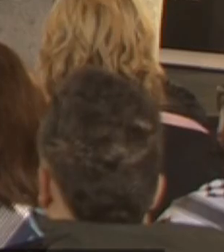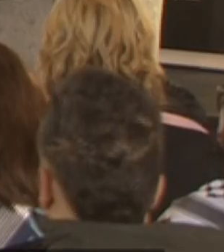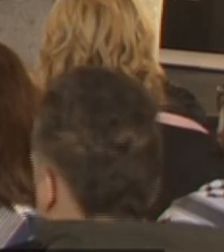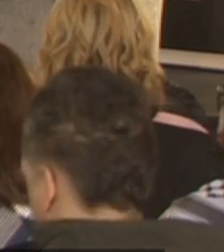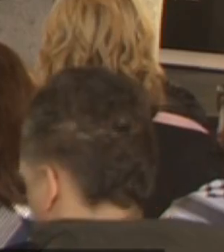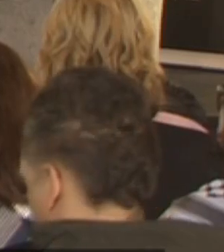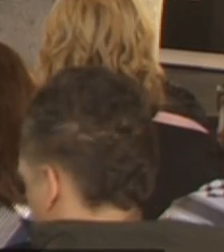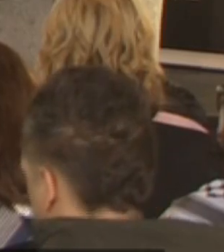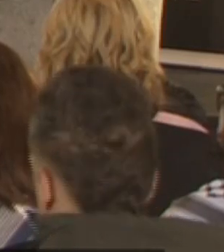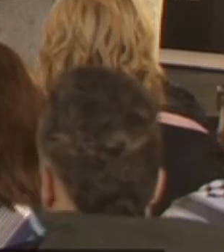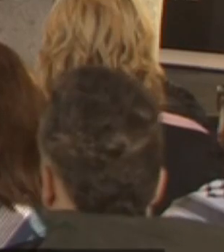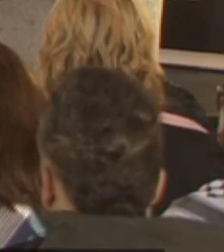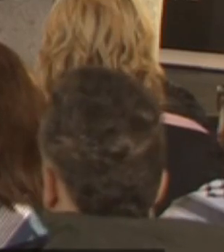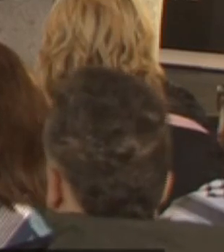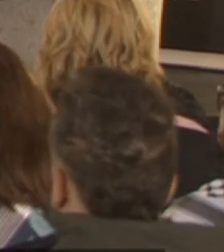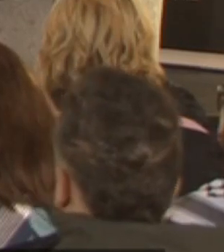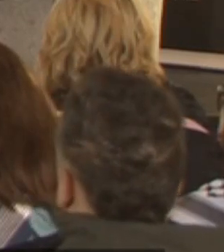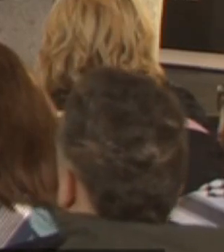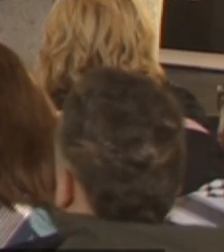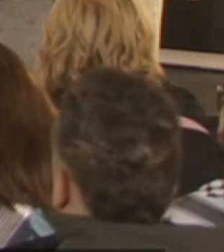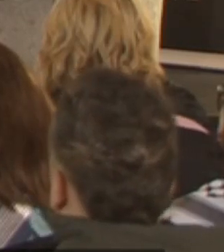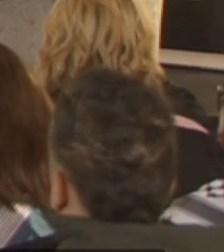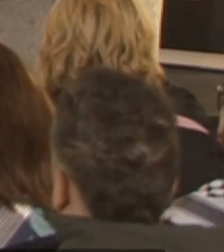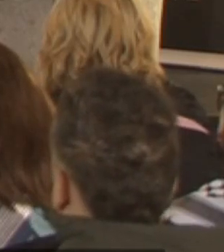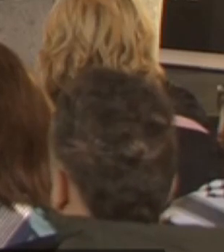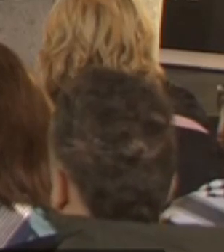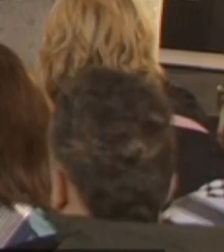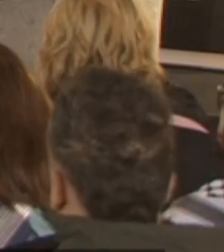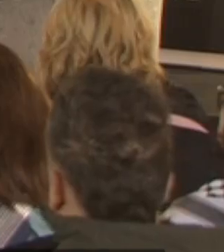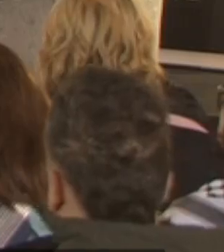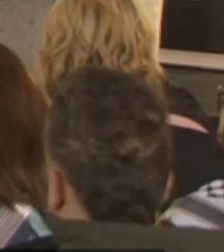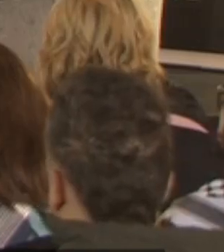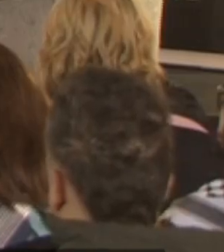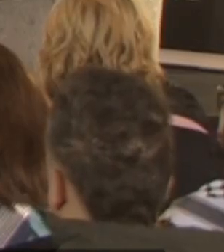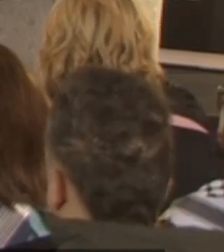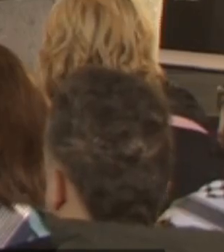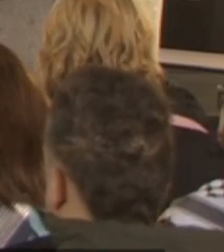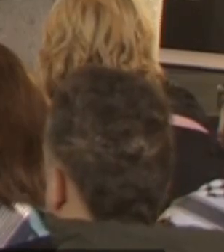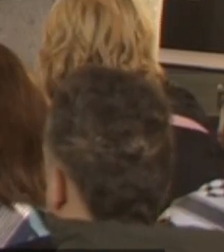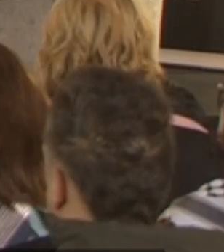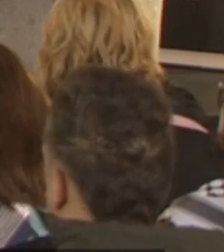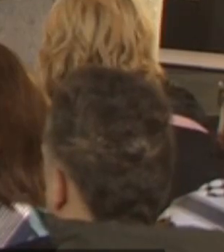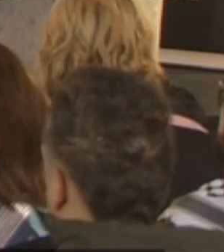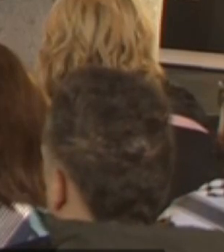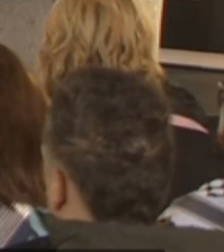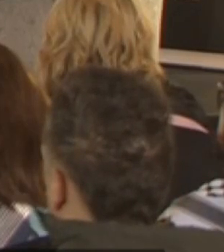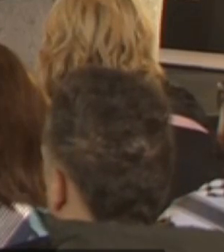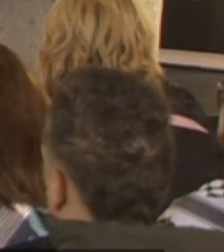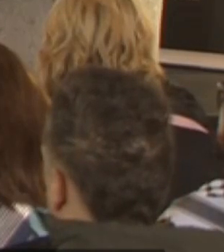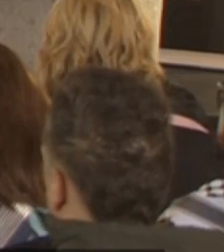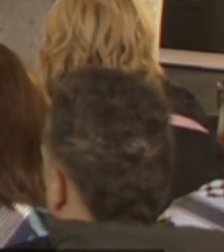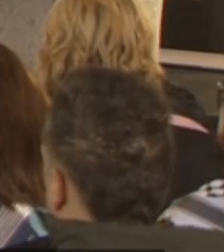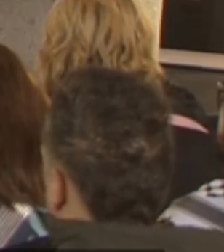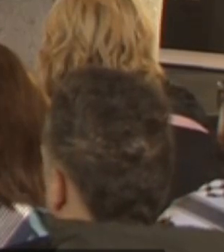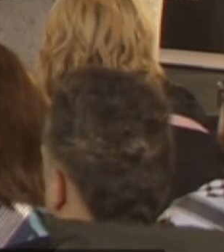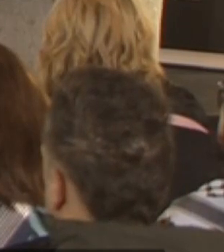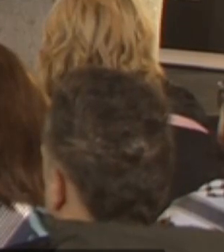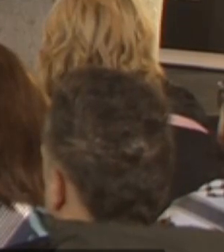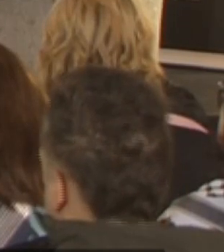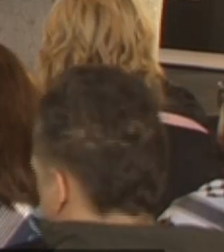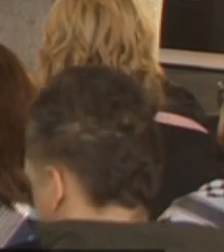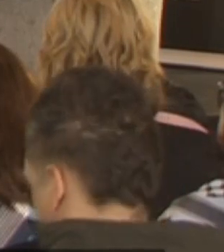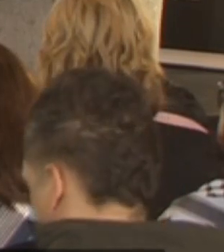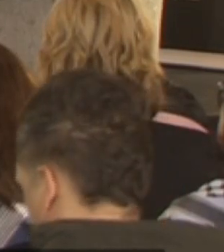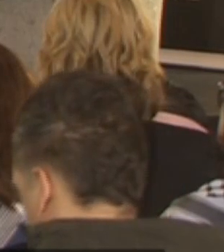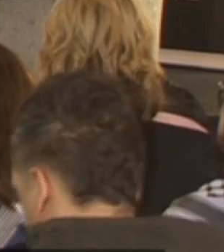as we are having such platforms, it's because we want to create such platforms where we can network and say, how best can we